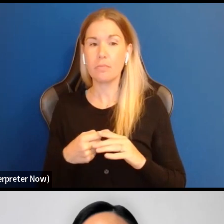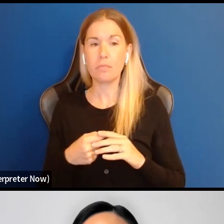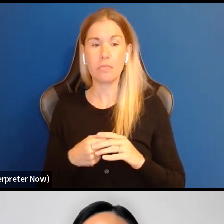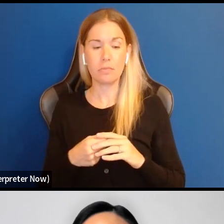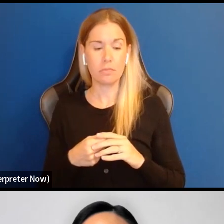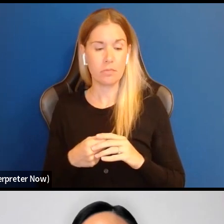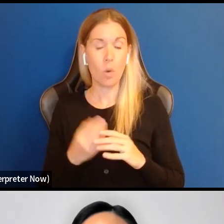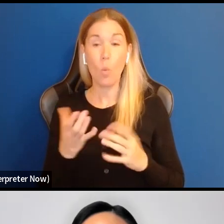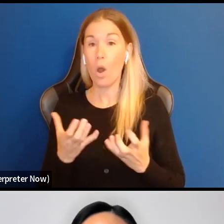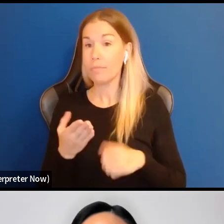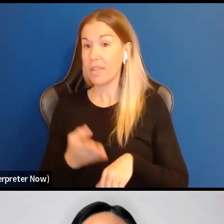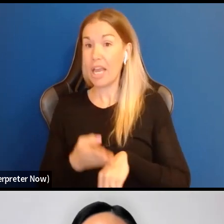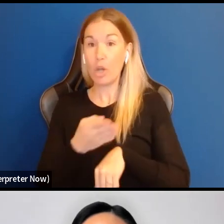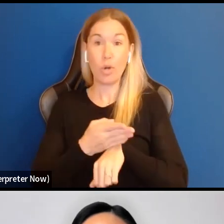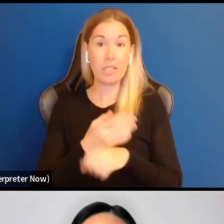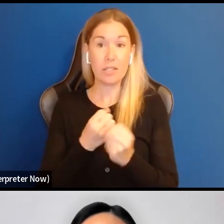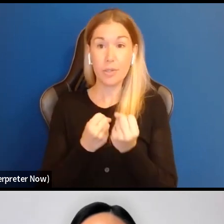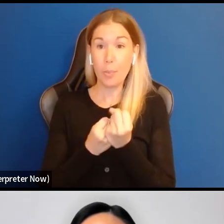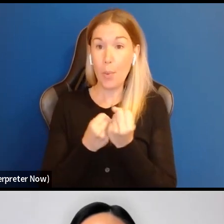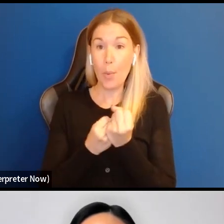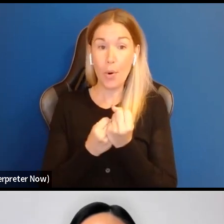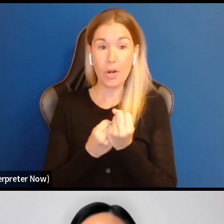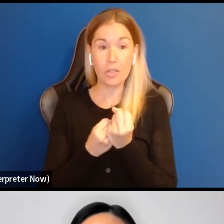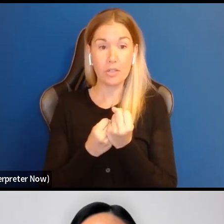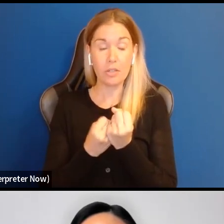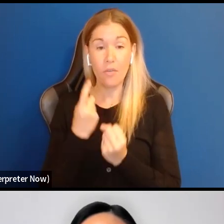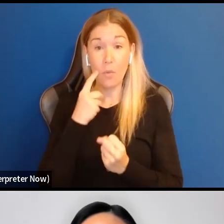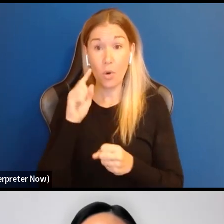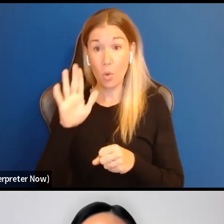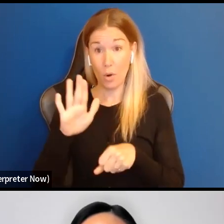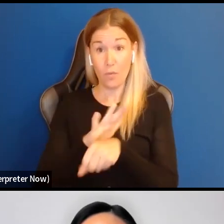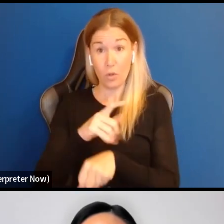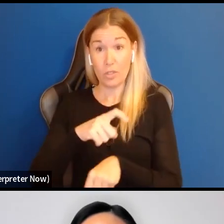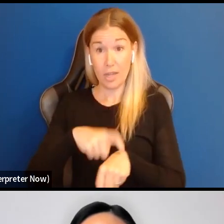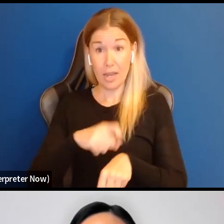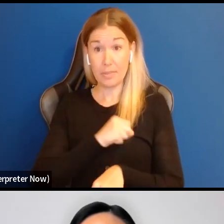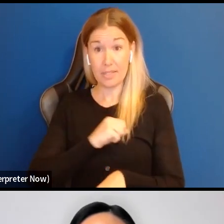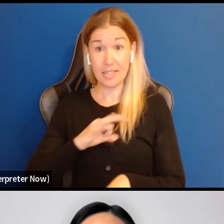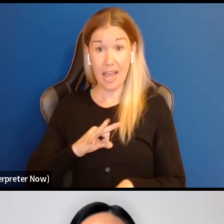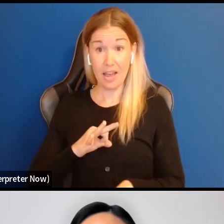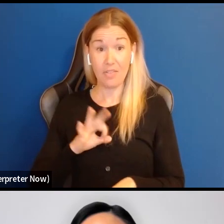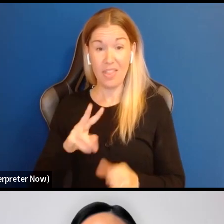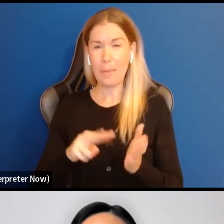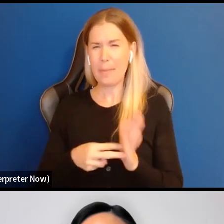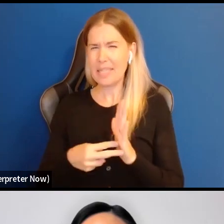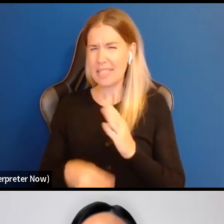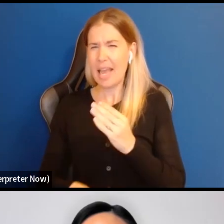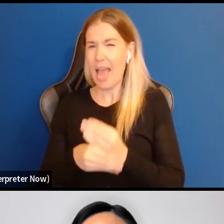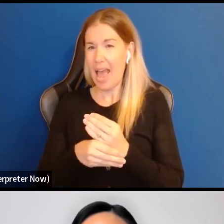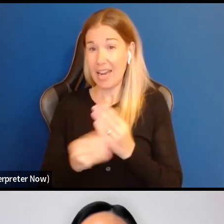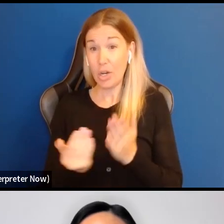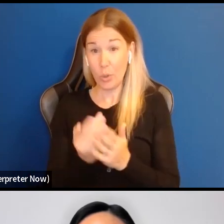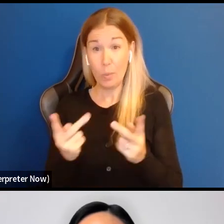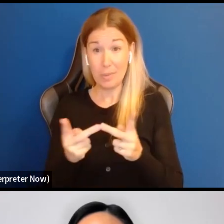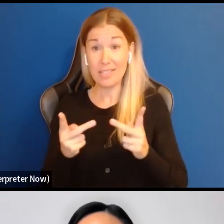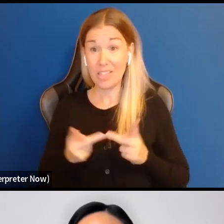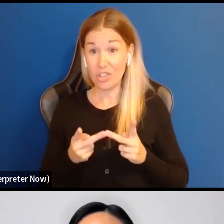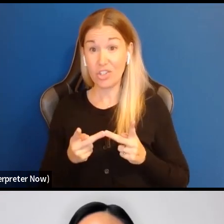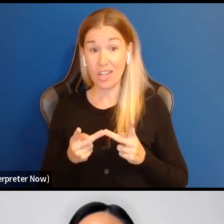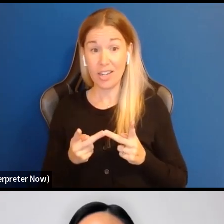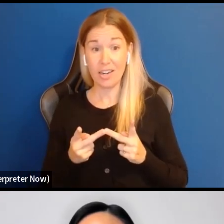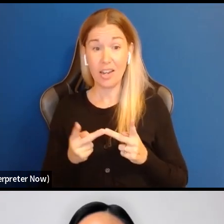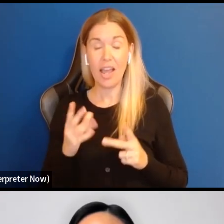increase support of your, uh, full time staff. And that looks like adding a position and potentially some